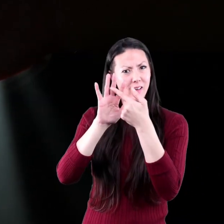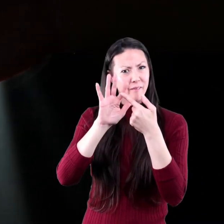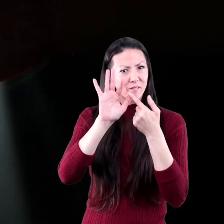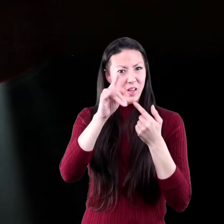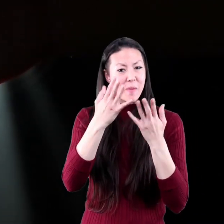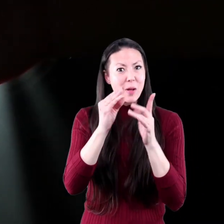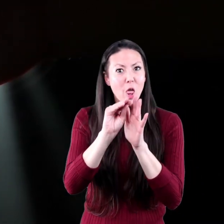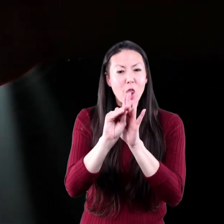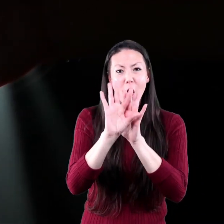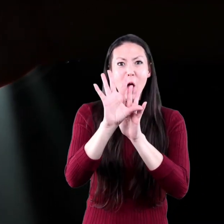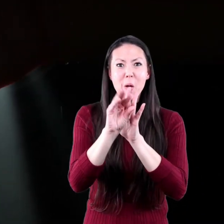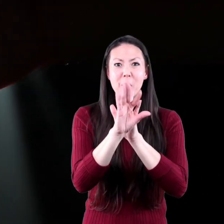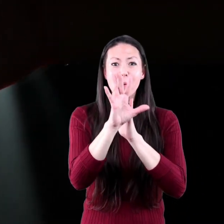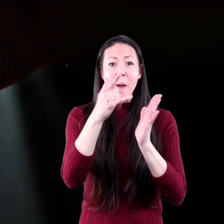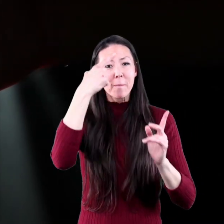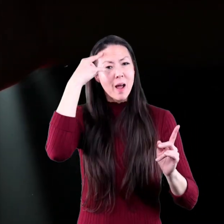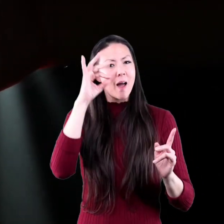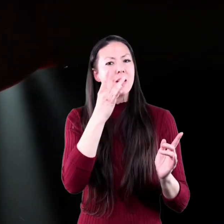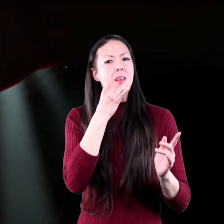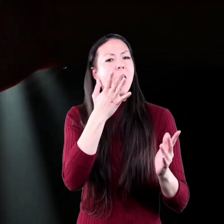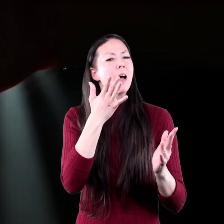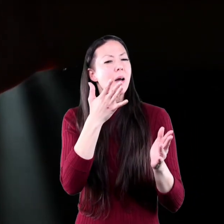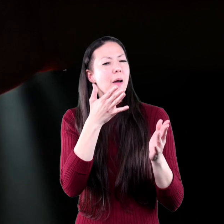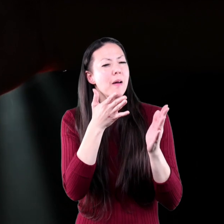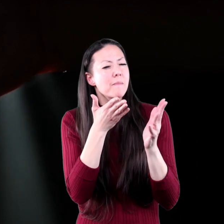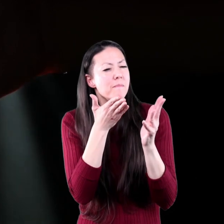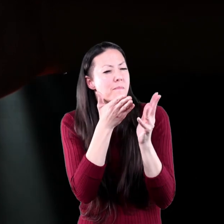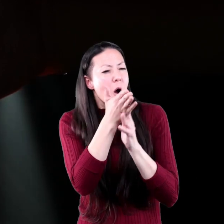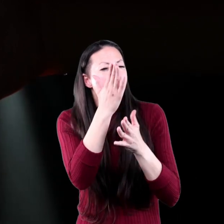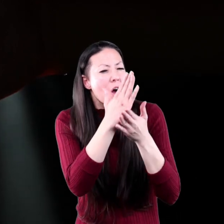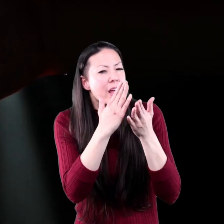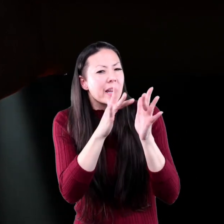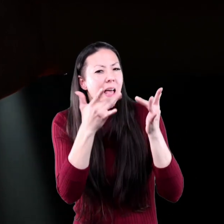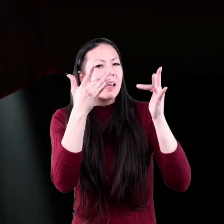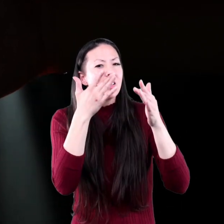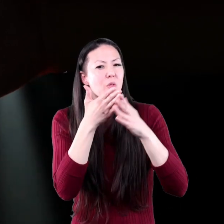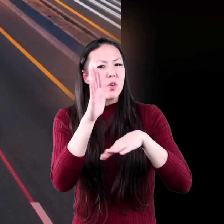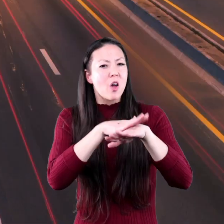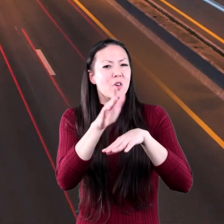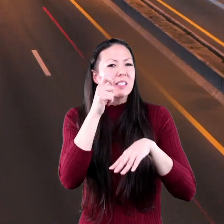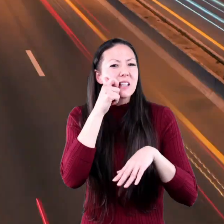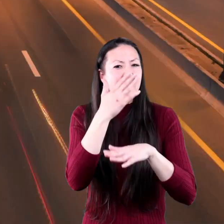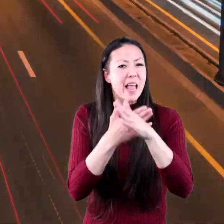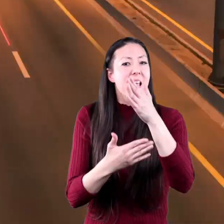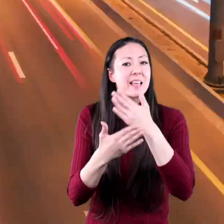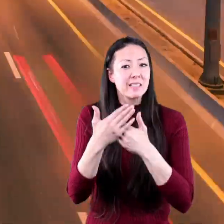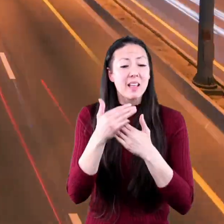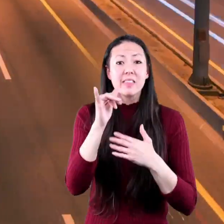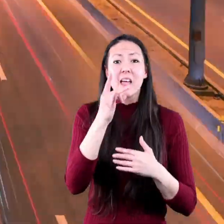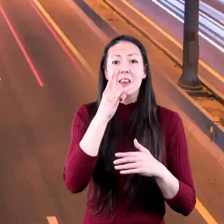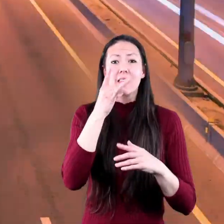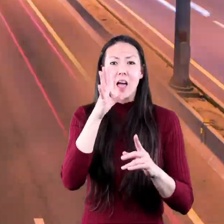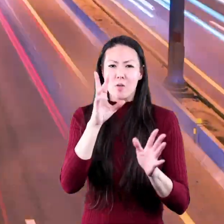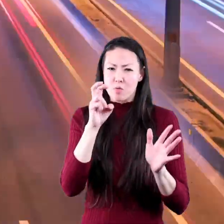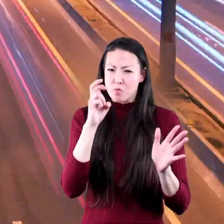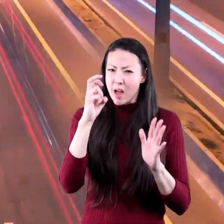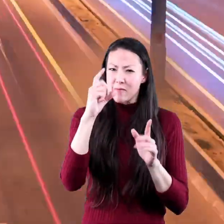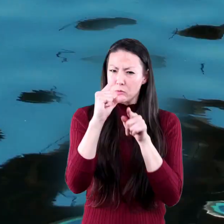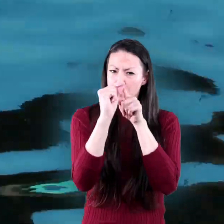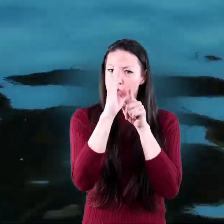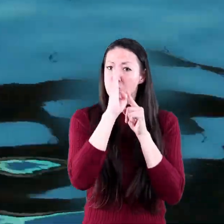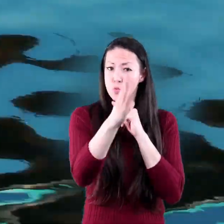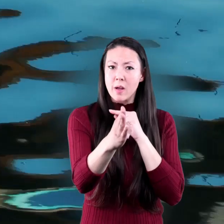That's because light partially passes through the skin of your hand. Light usually travels in a straight line,